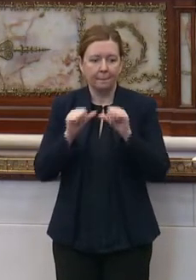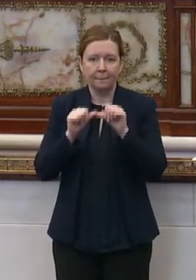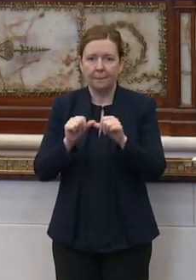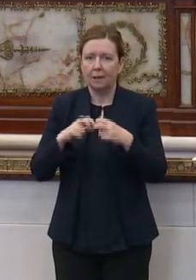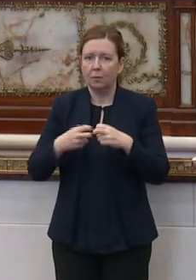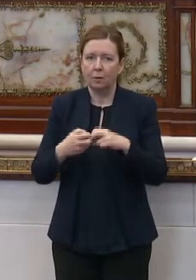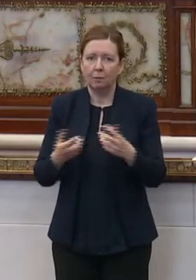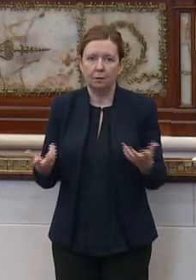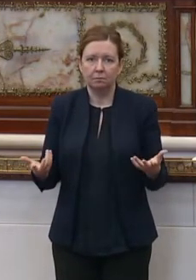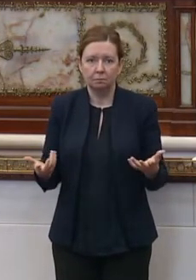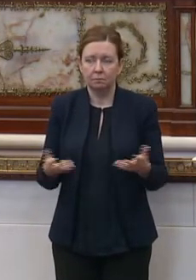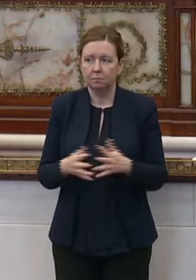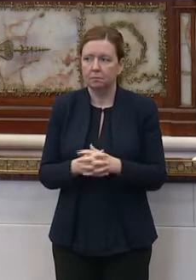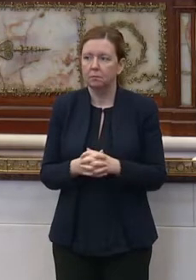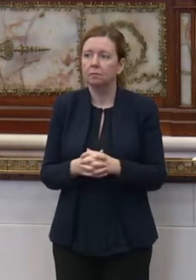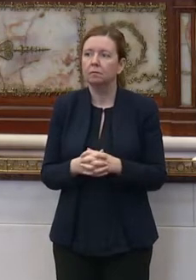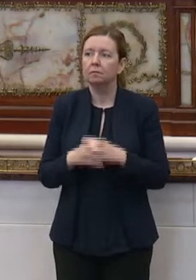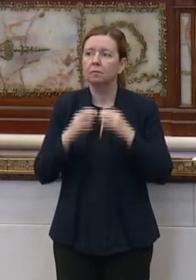problem.